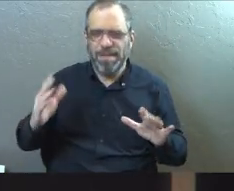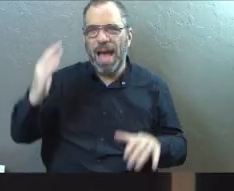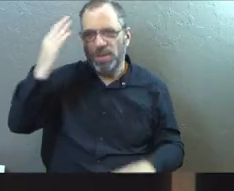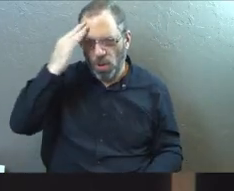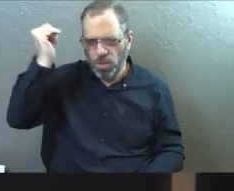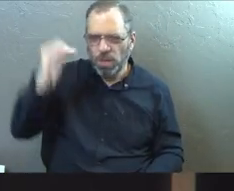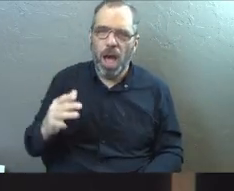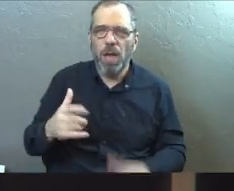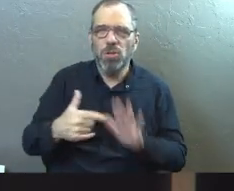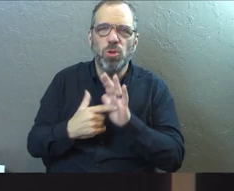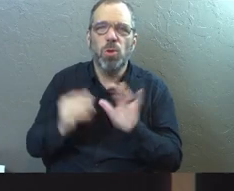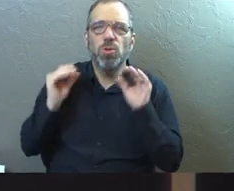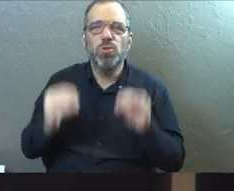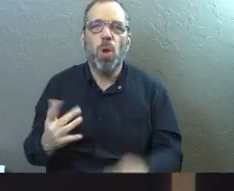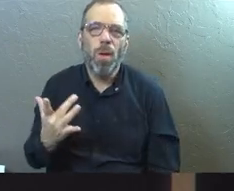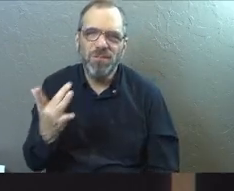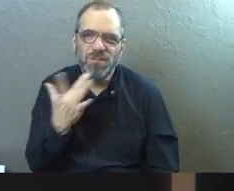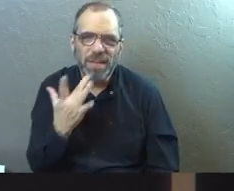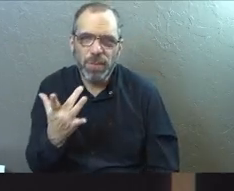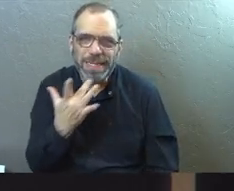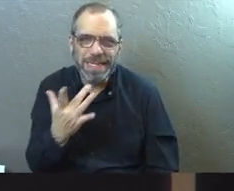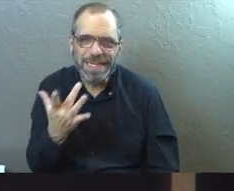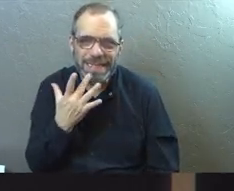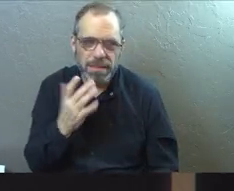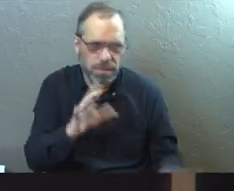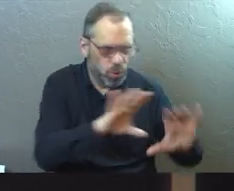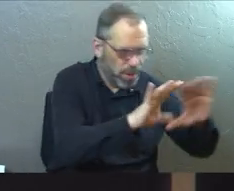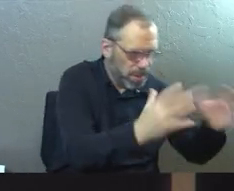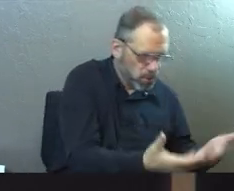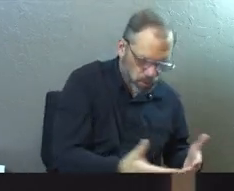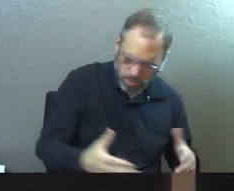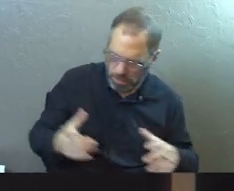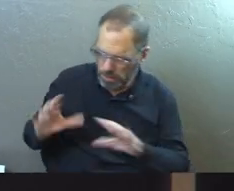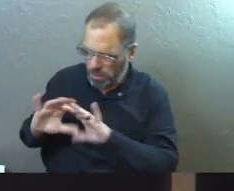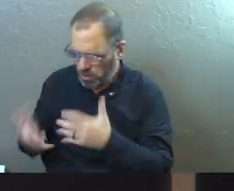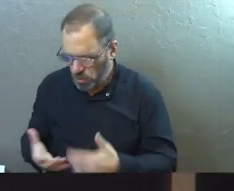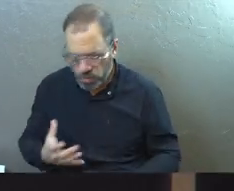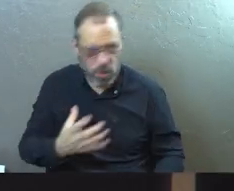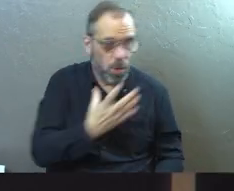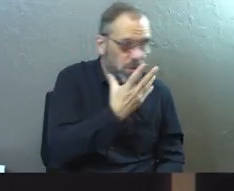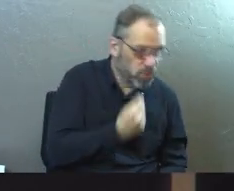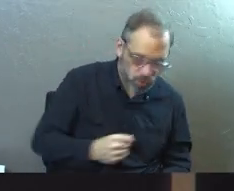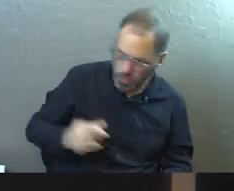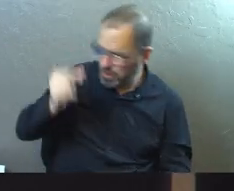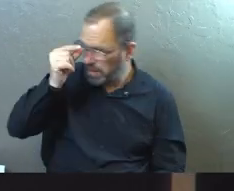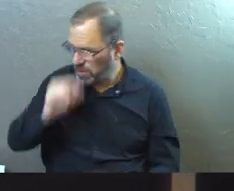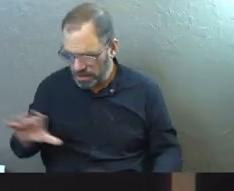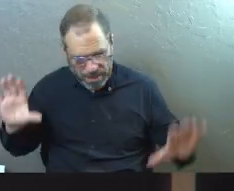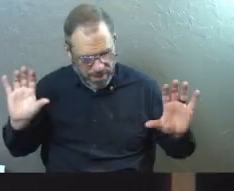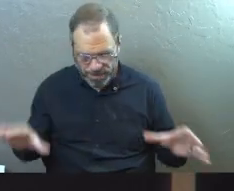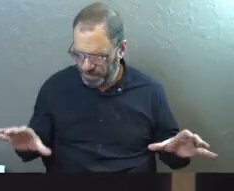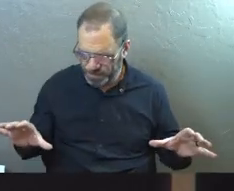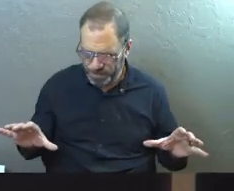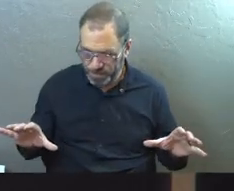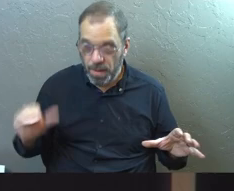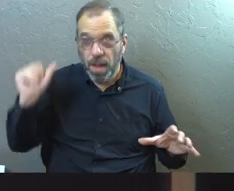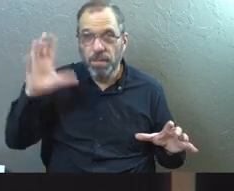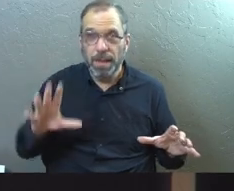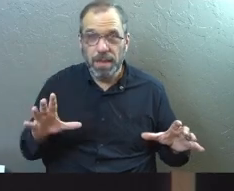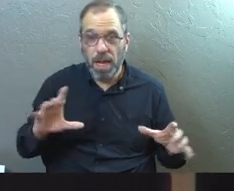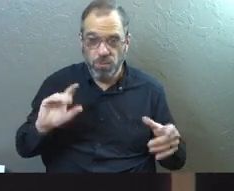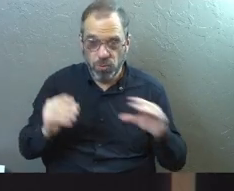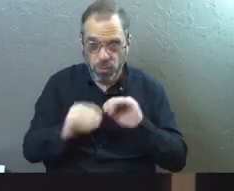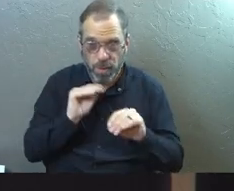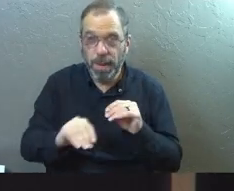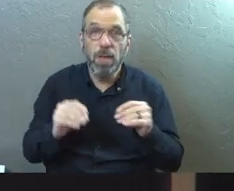see that God shows no favoritism, right? So this contentment, this weirdness between the Jews and the Gentiles, right, maybe God's come to